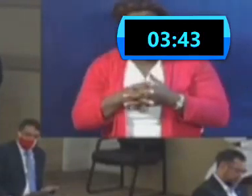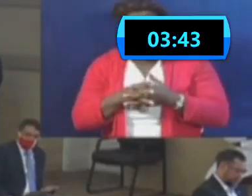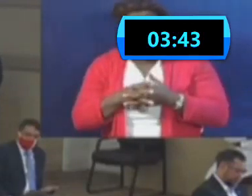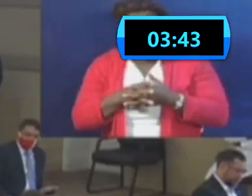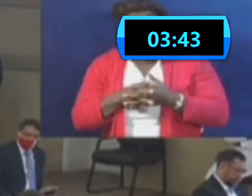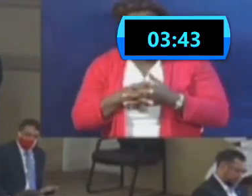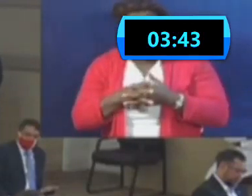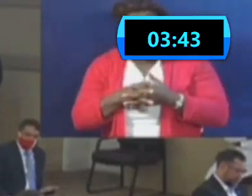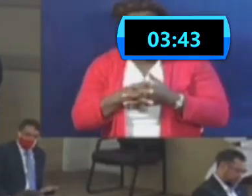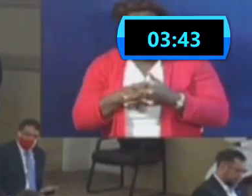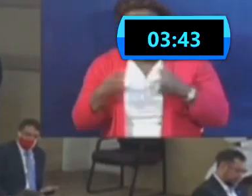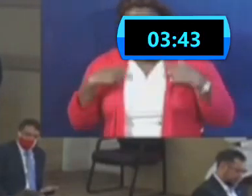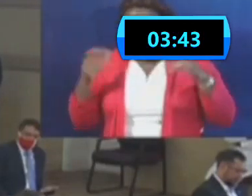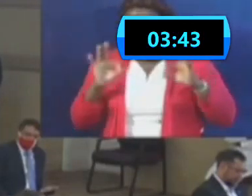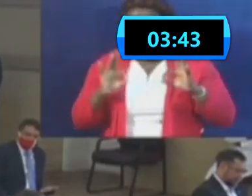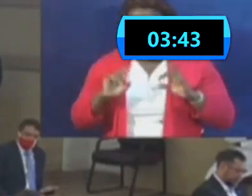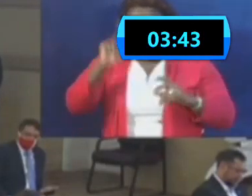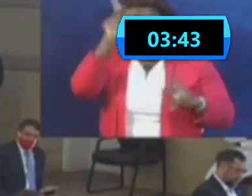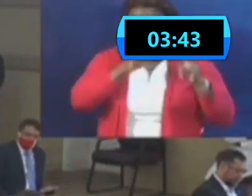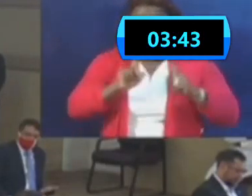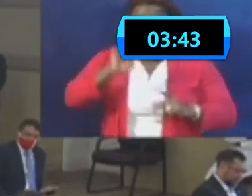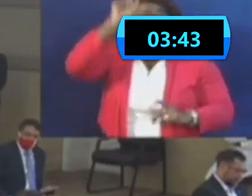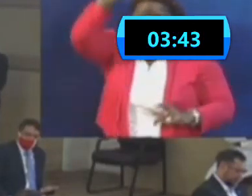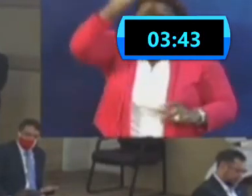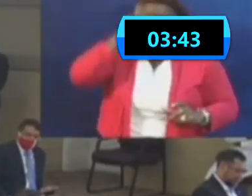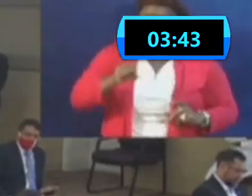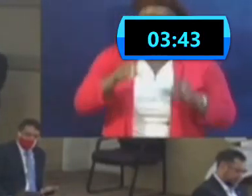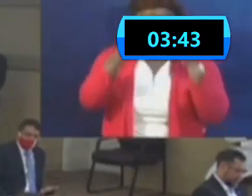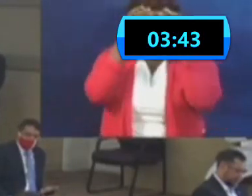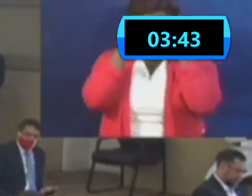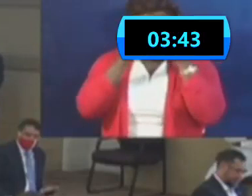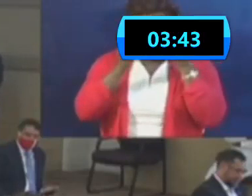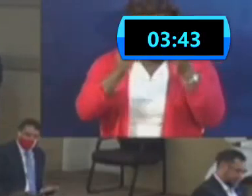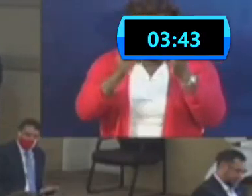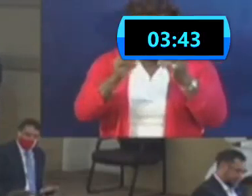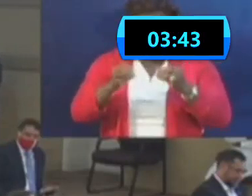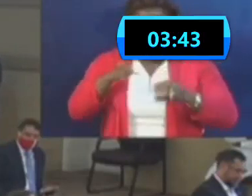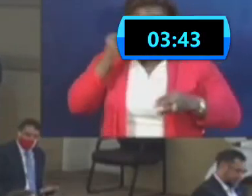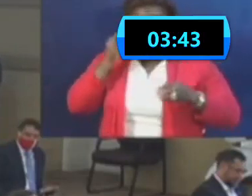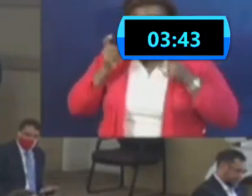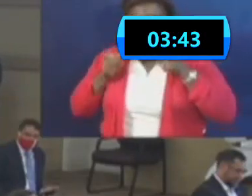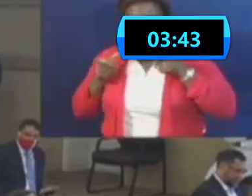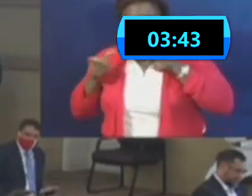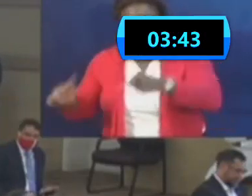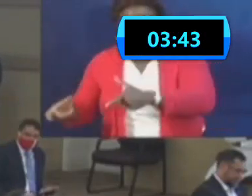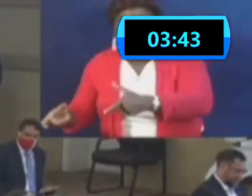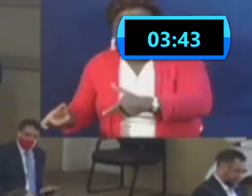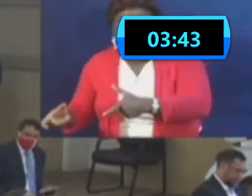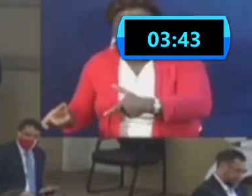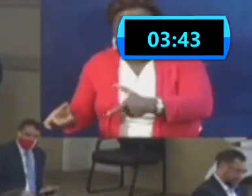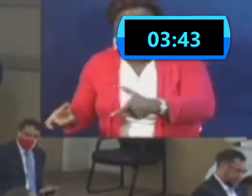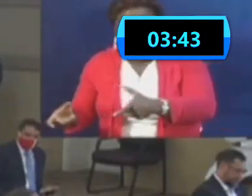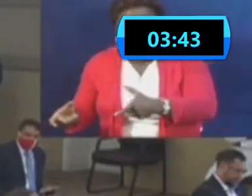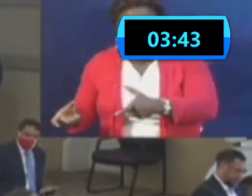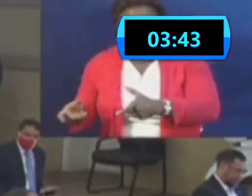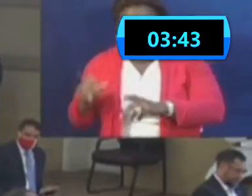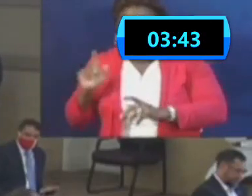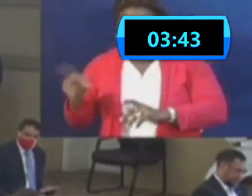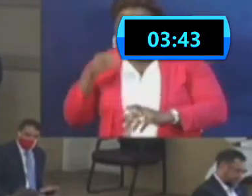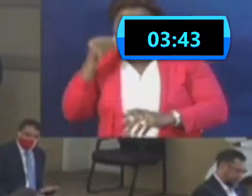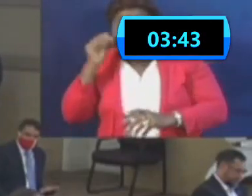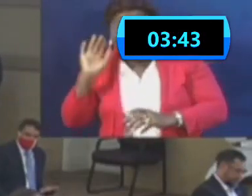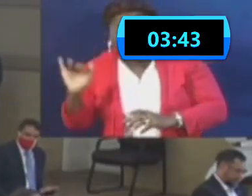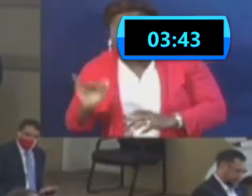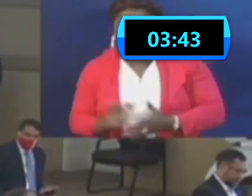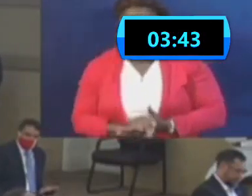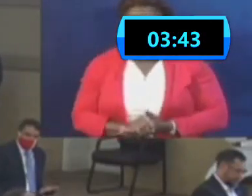compels these people to adhere or to, nothing that compels them to remain in a bubble like the CTL